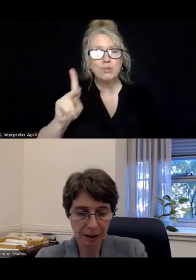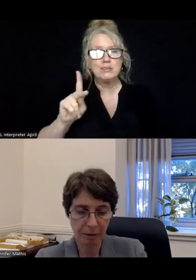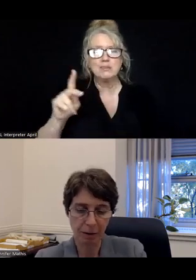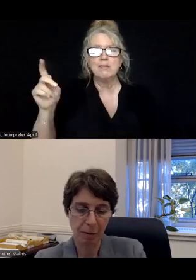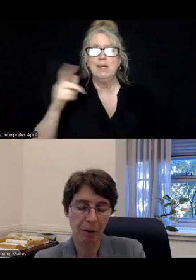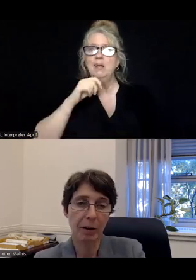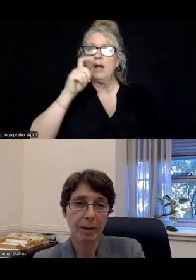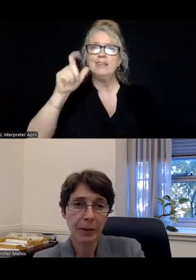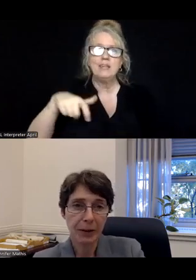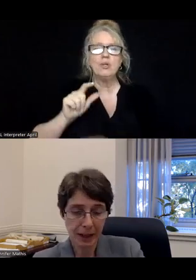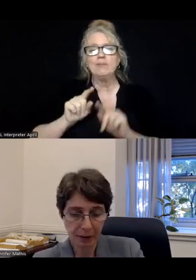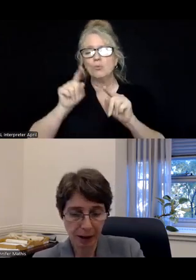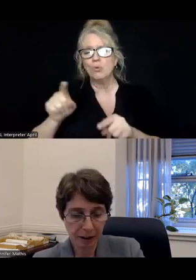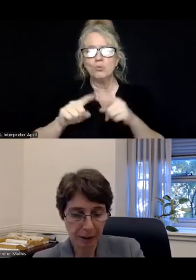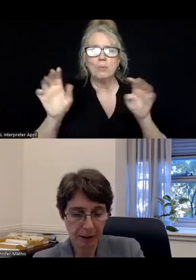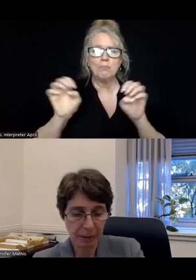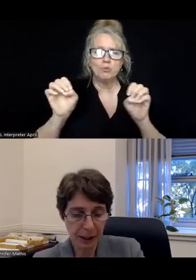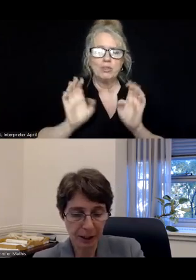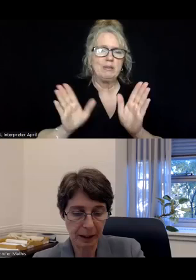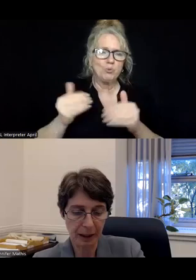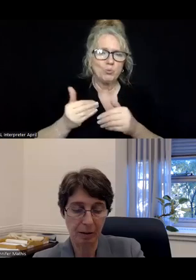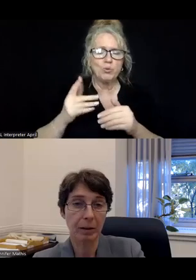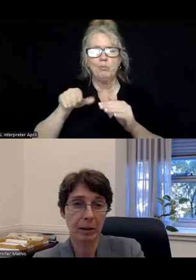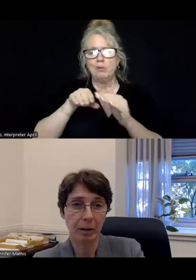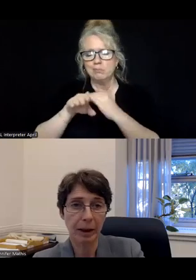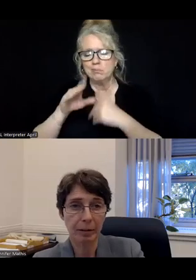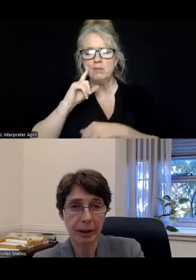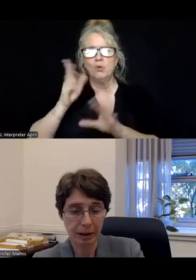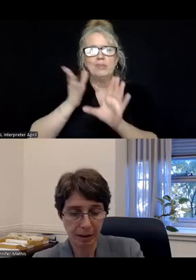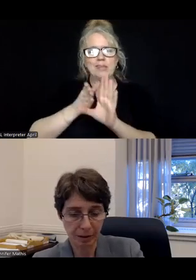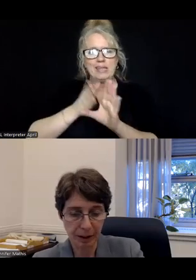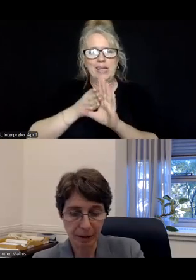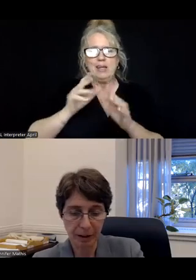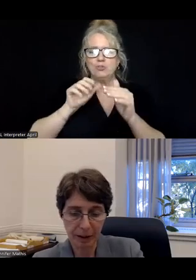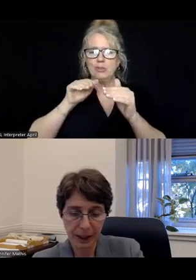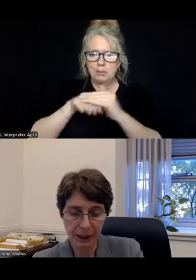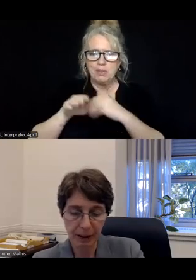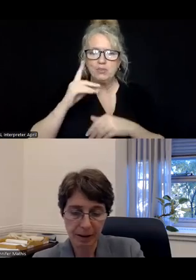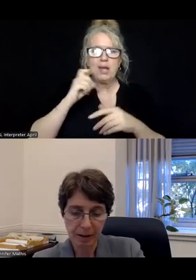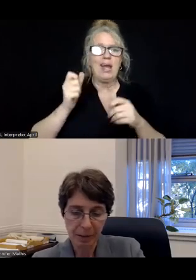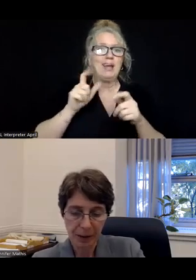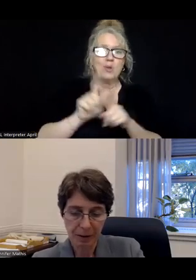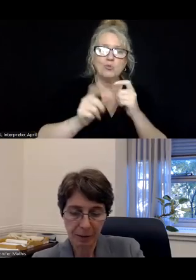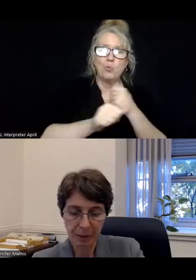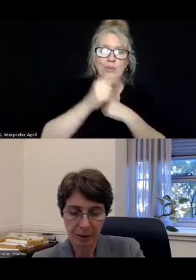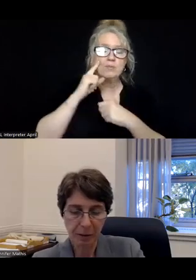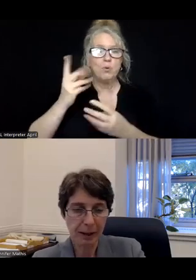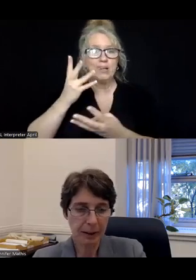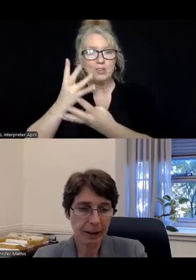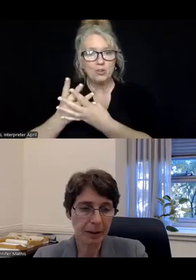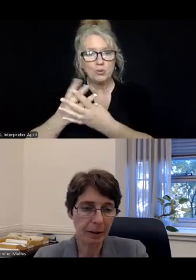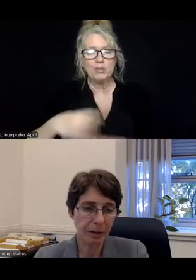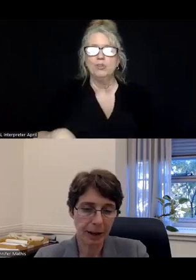emergency room or psychiatric hospital admission and also at risk of incarceration. The agreement